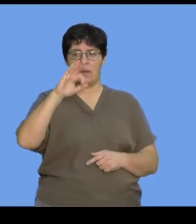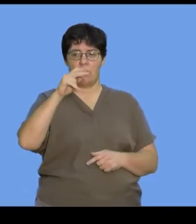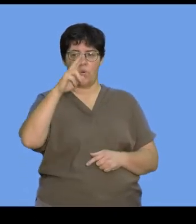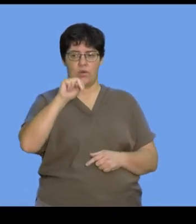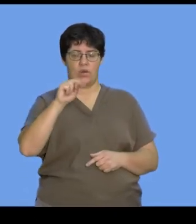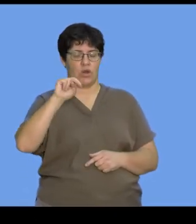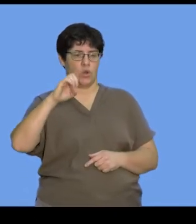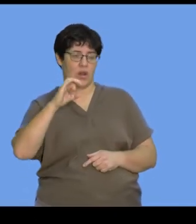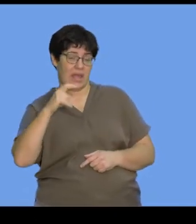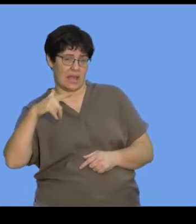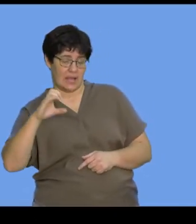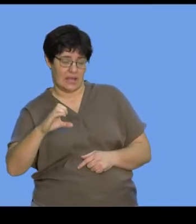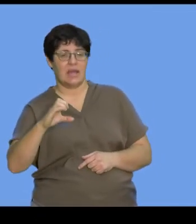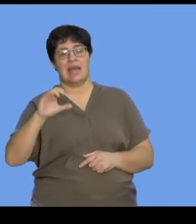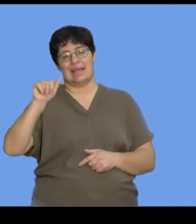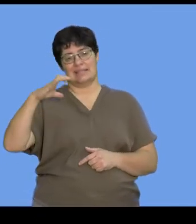acid.